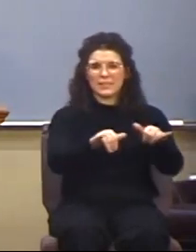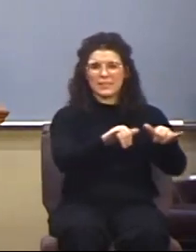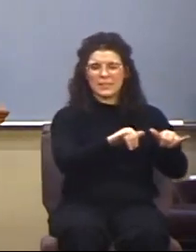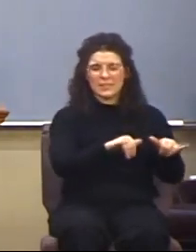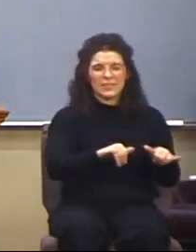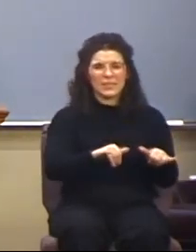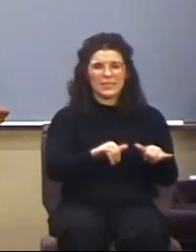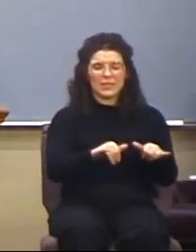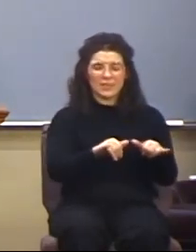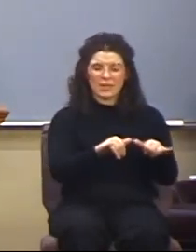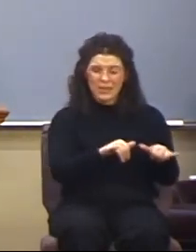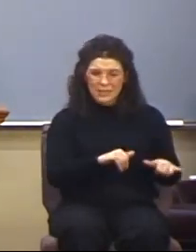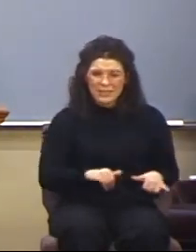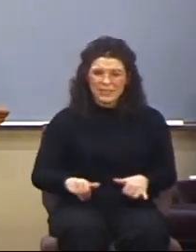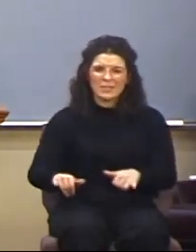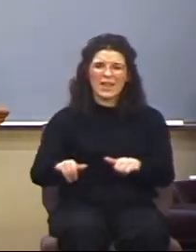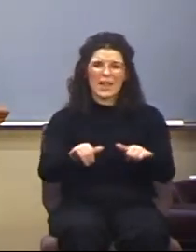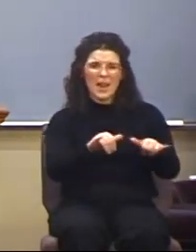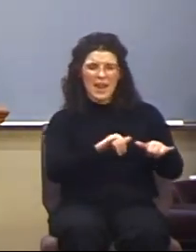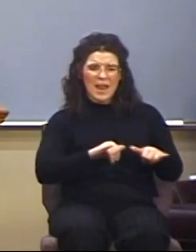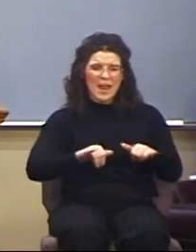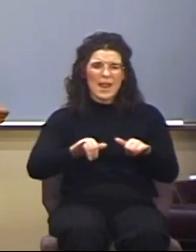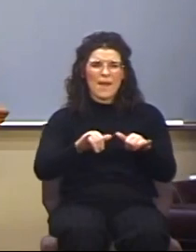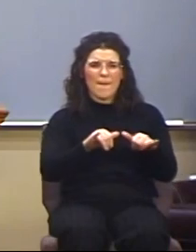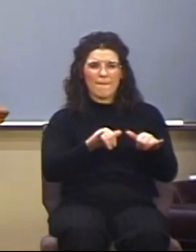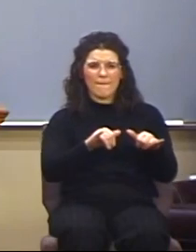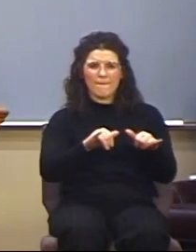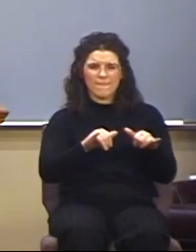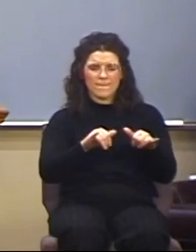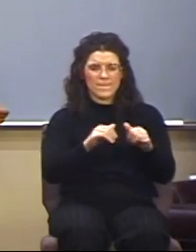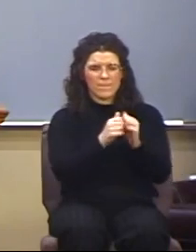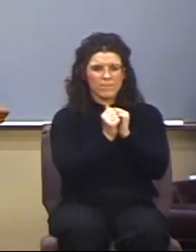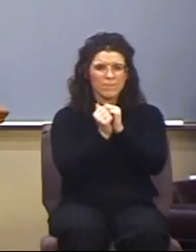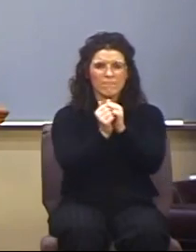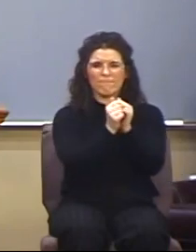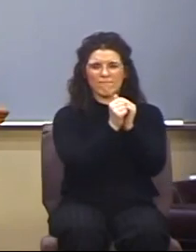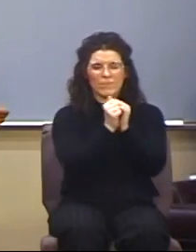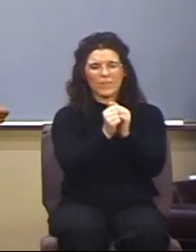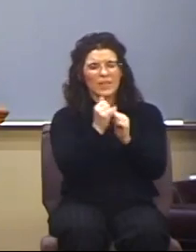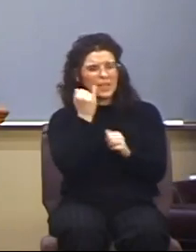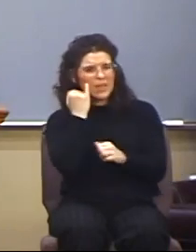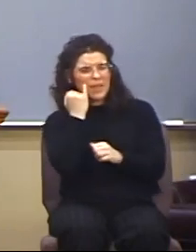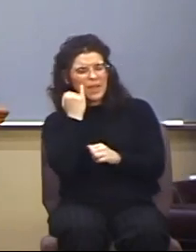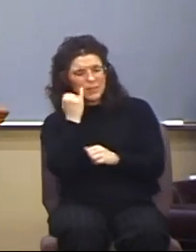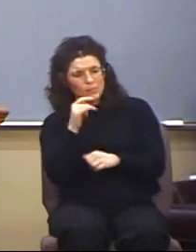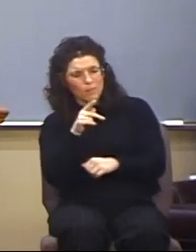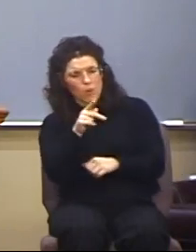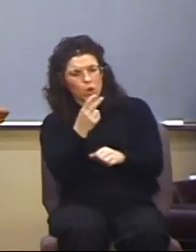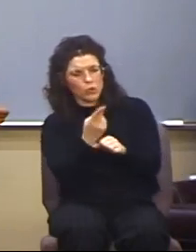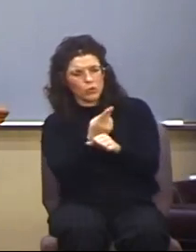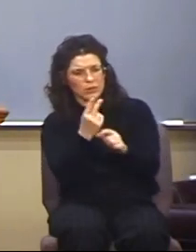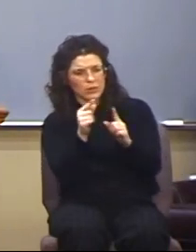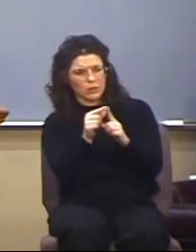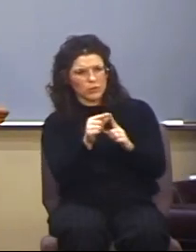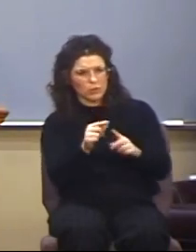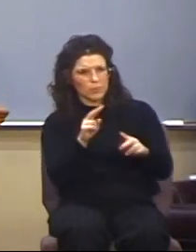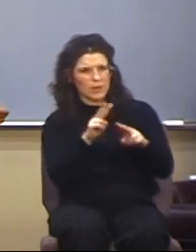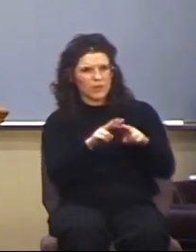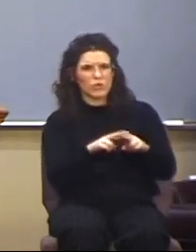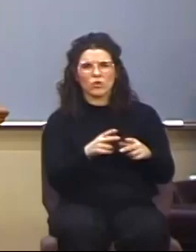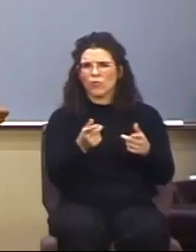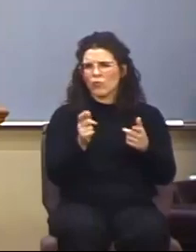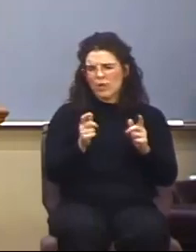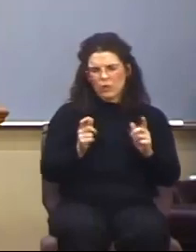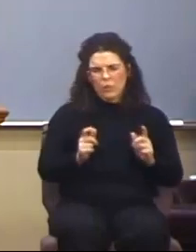a same like, sameness, if you will, as Paul uses that terminology. So, real